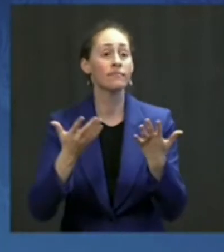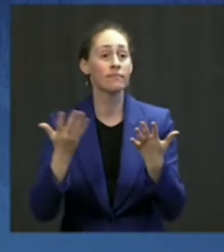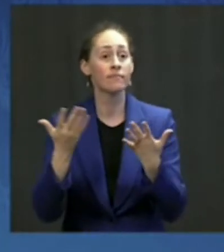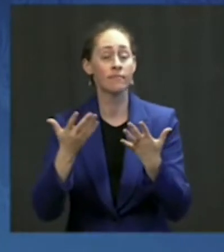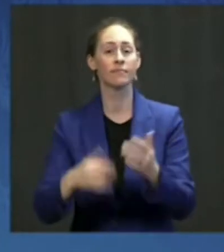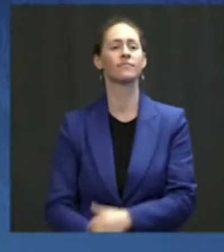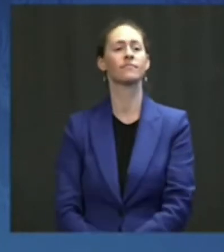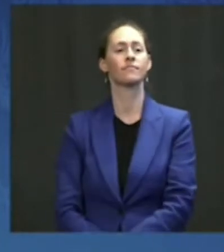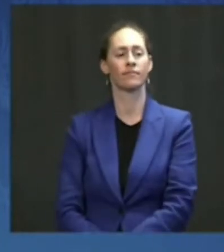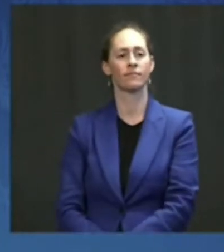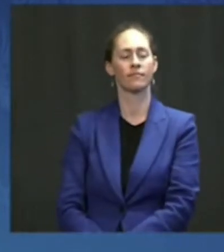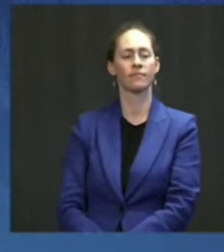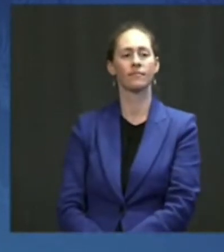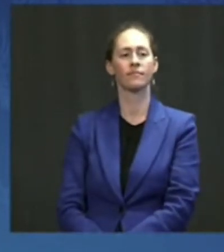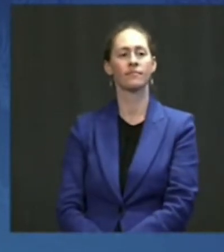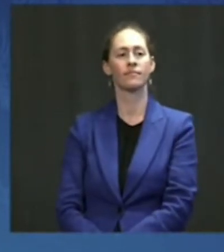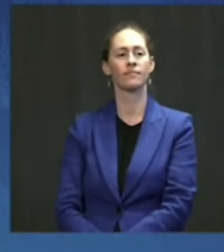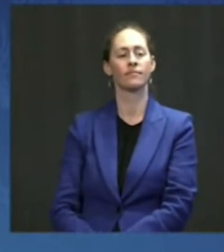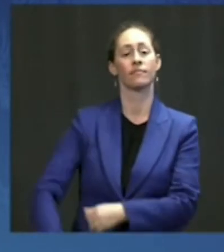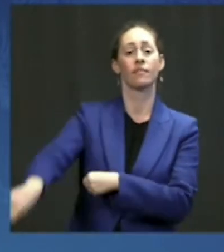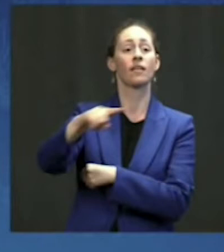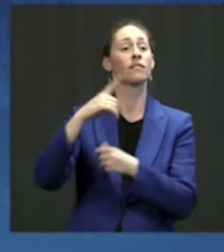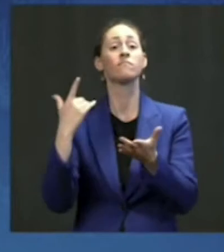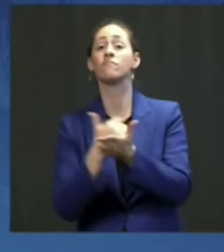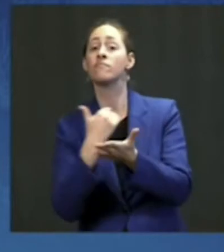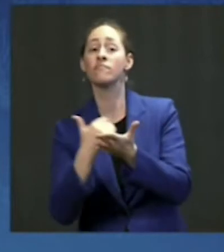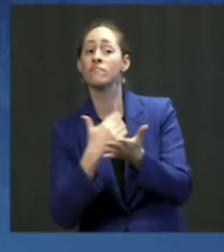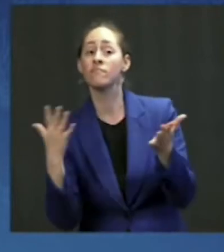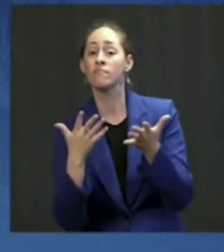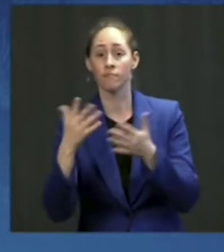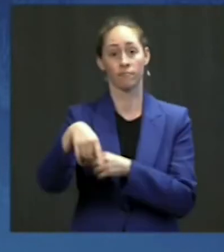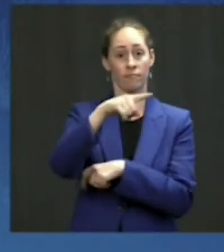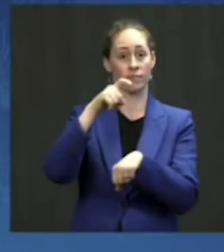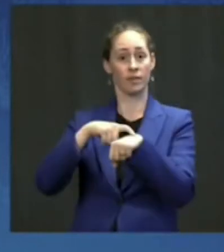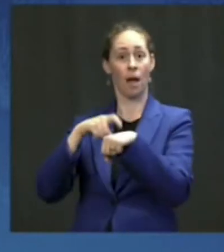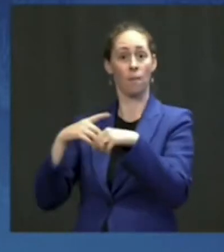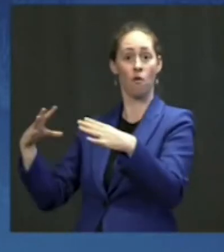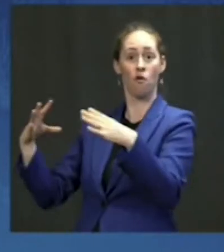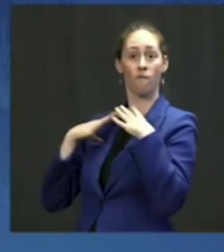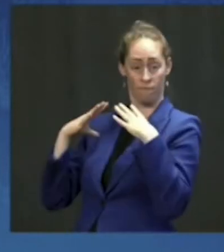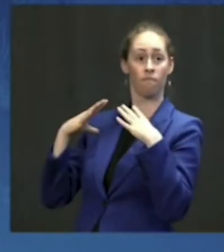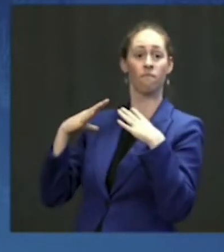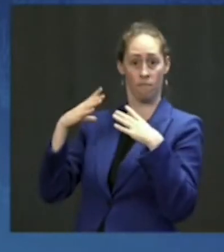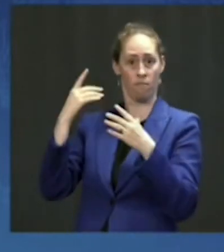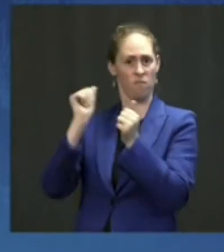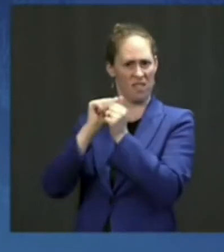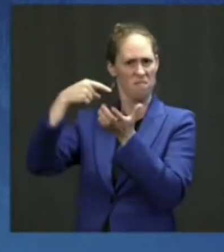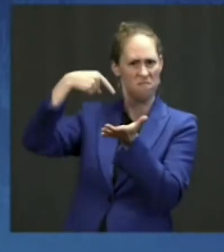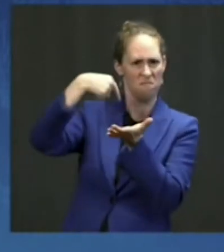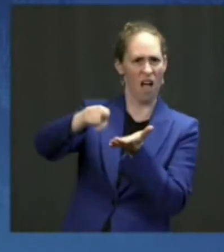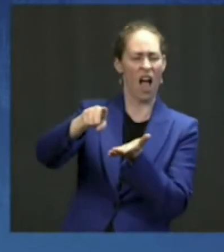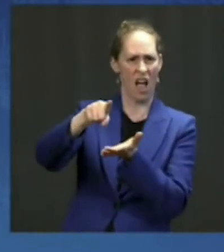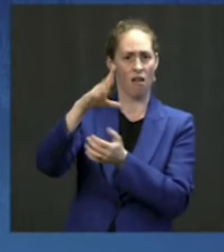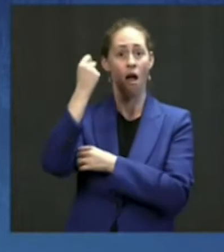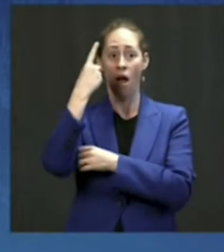to give their staffs time off, not only to get themselves vaccinated, but also to get their family